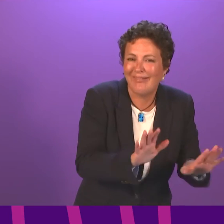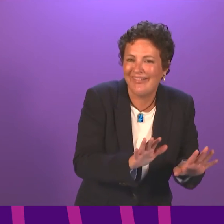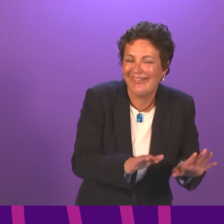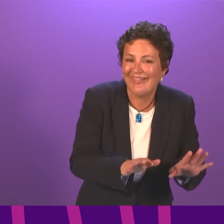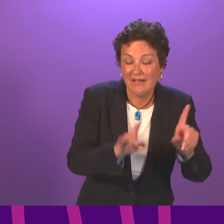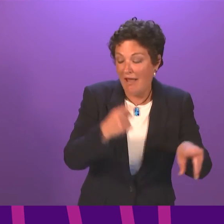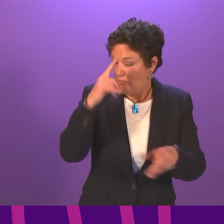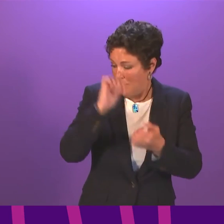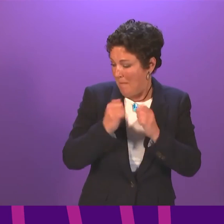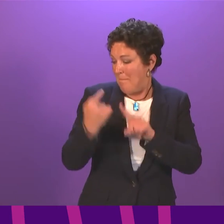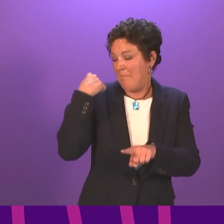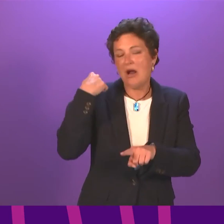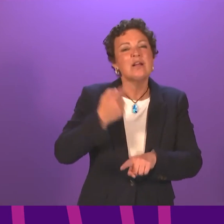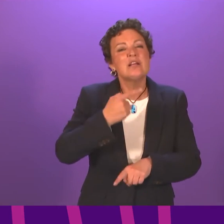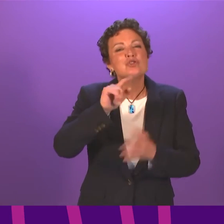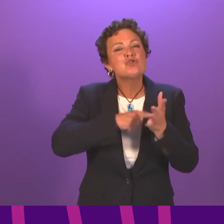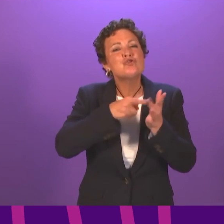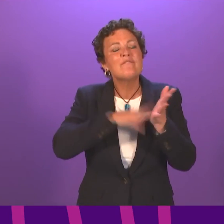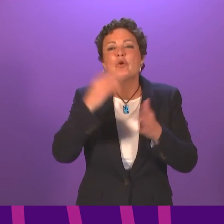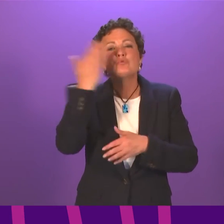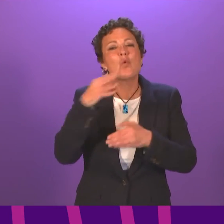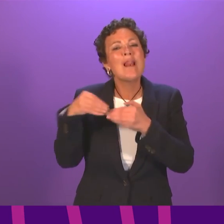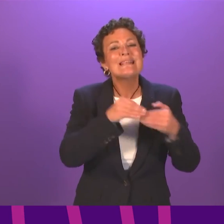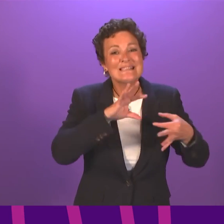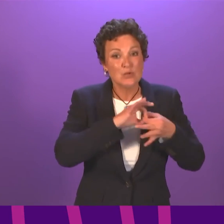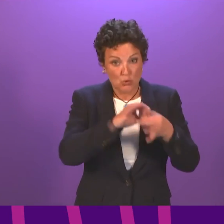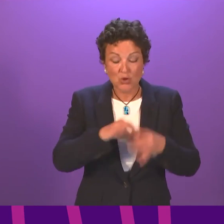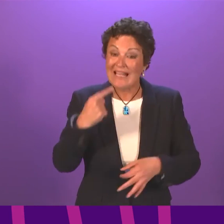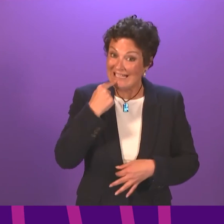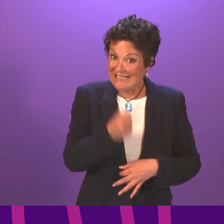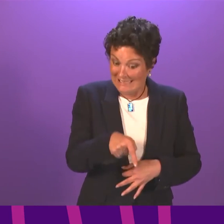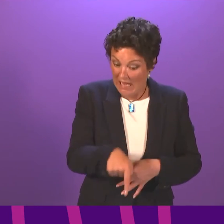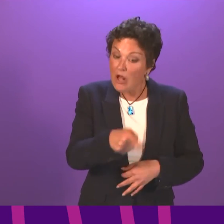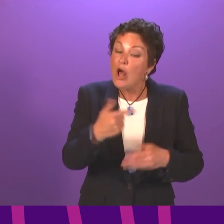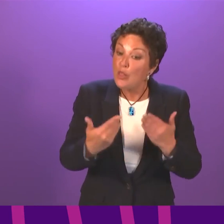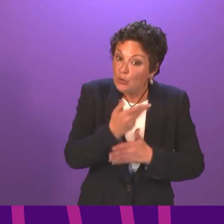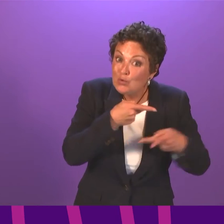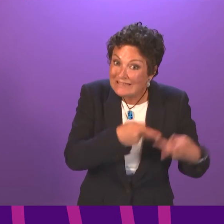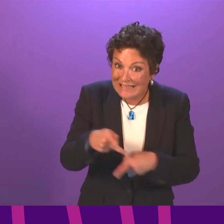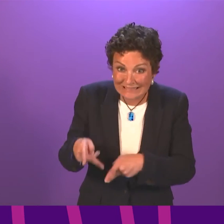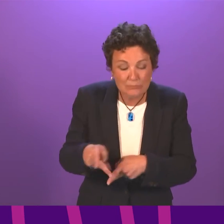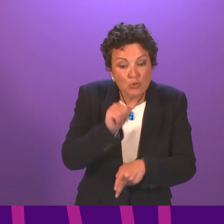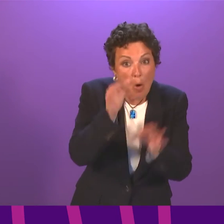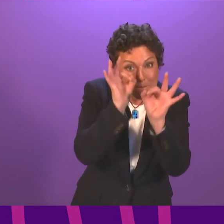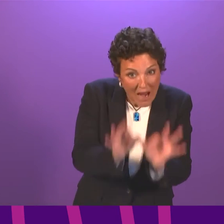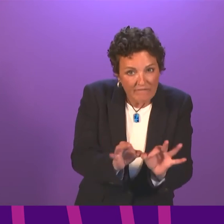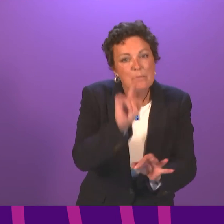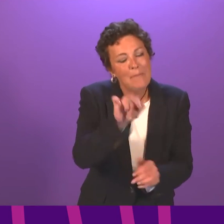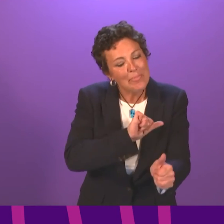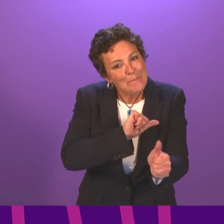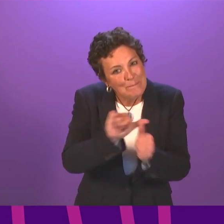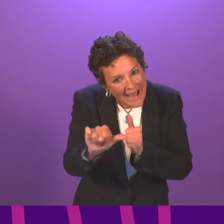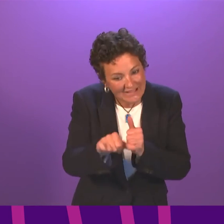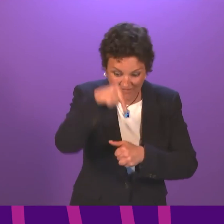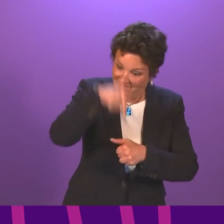last week, Jim Thewlis from the School Leaders Association, making the point that the system, while not perfect, is the best one in these circumstances.